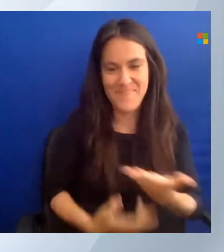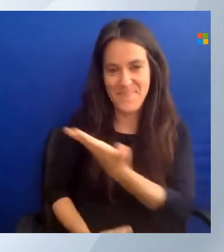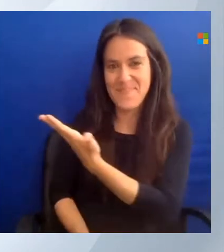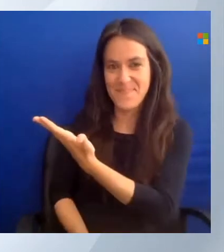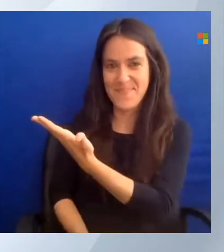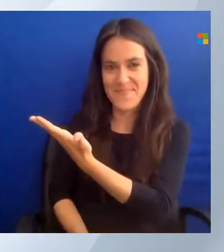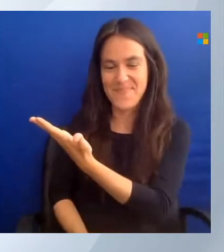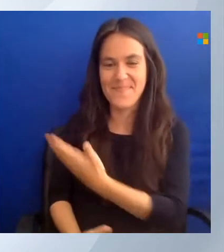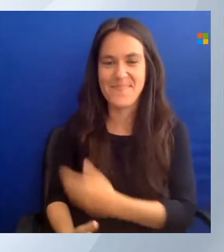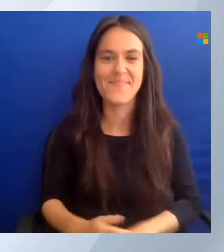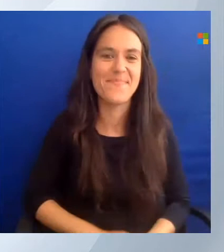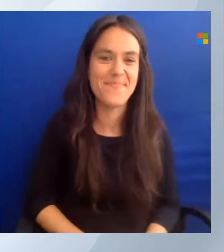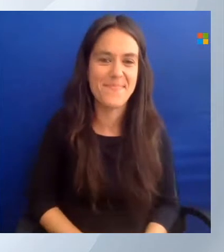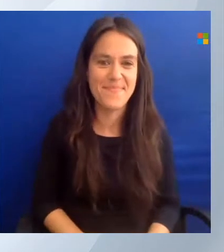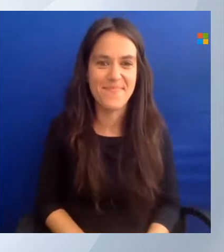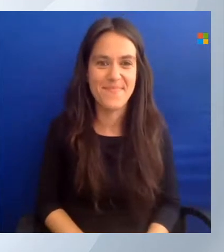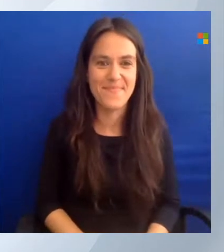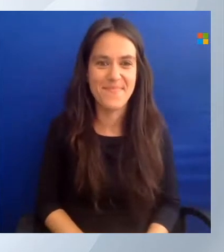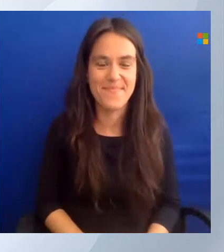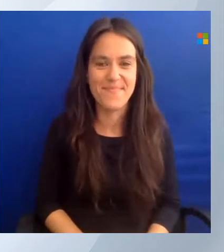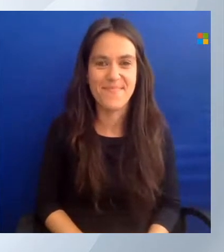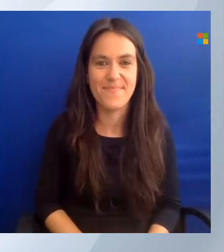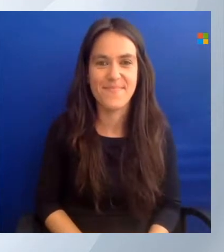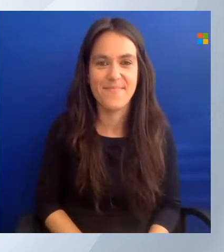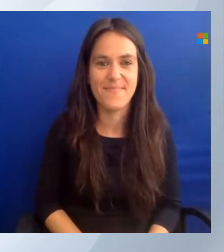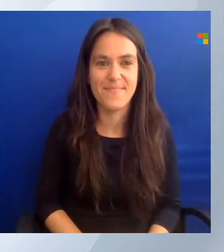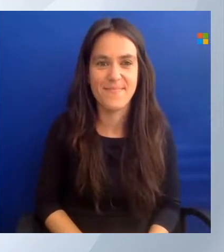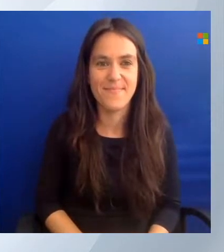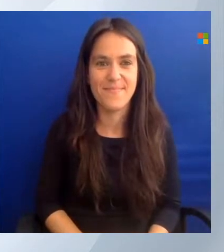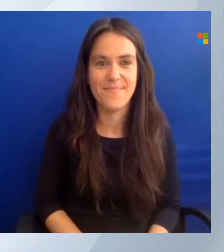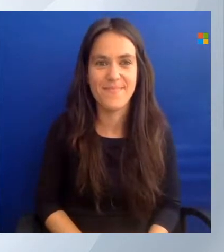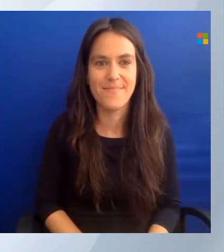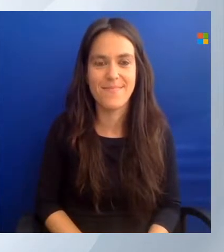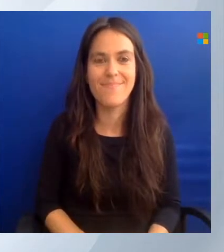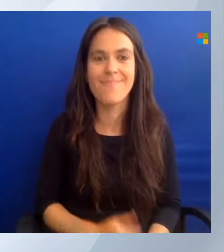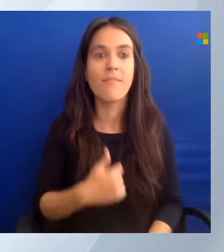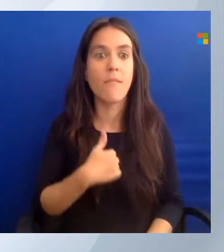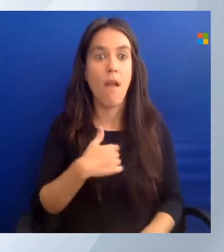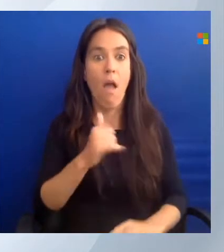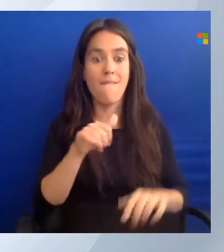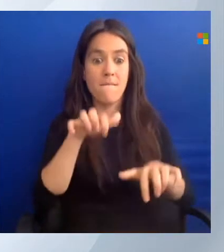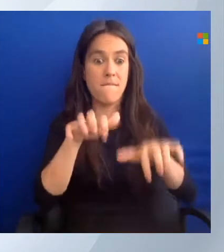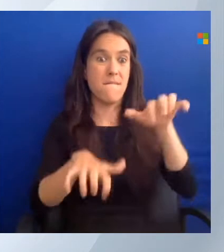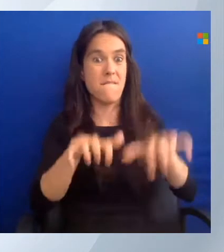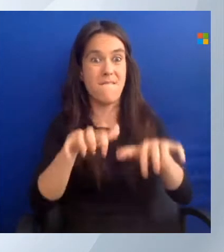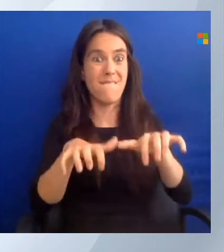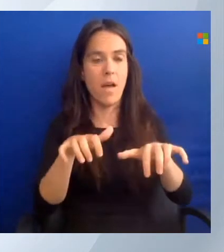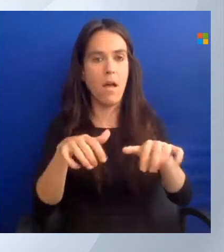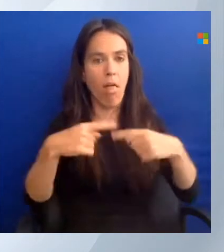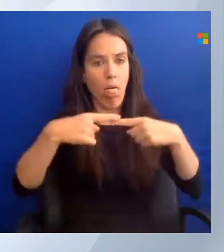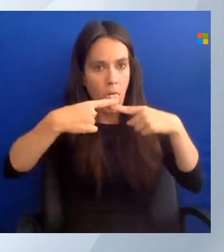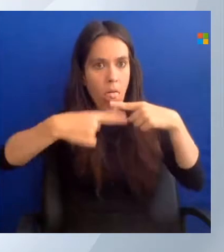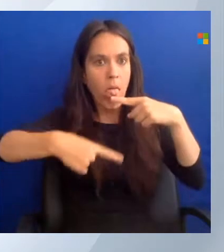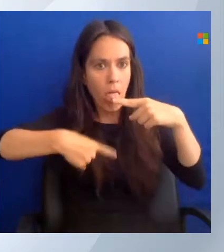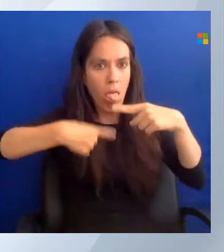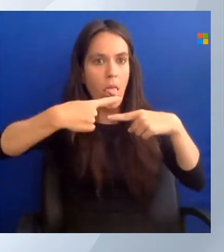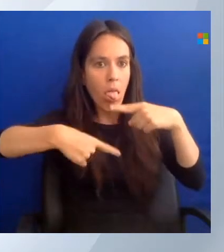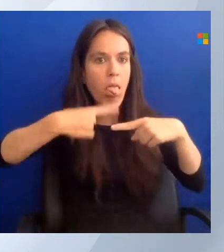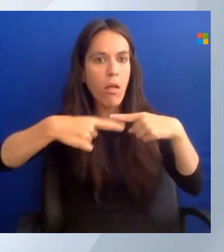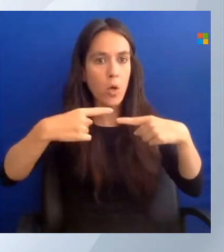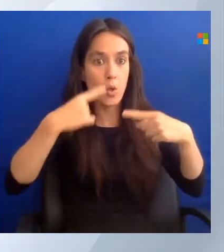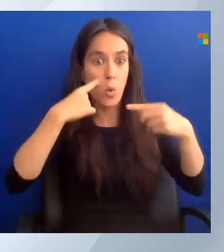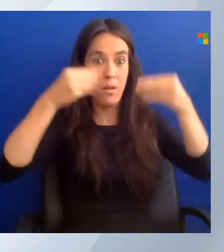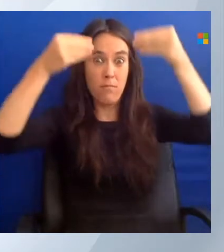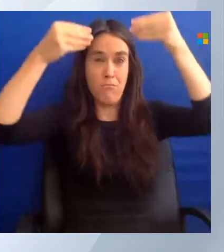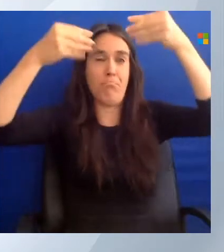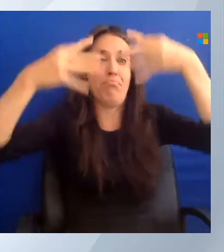I have run one commandlet to start with. Because it takes some time to load. And that is an overview of all the